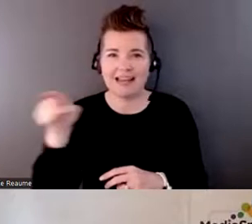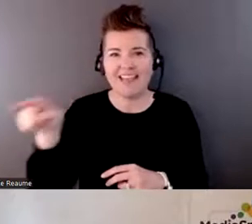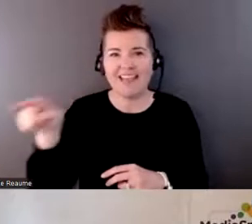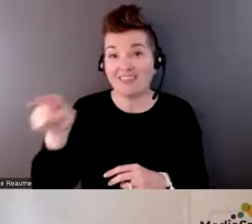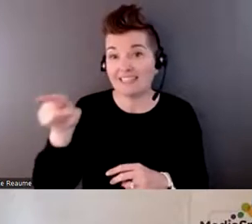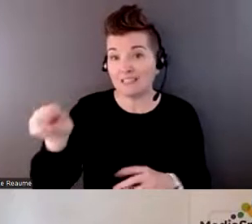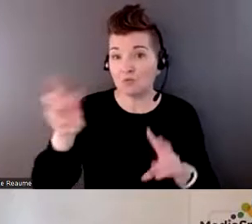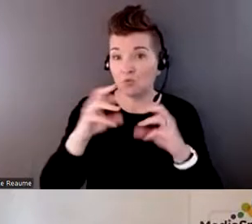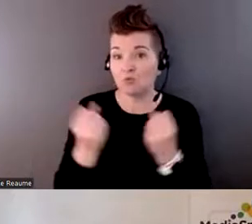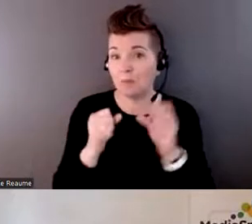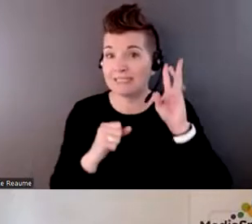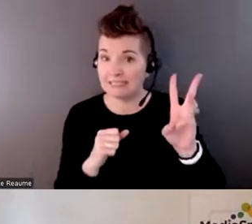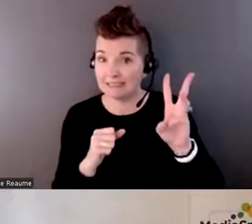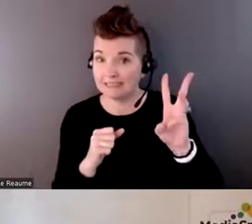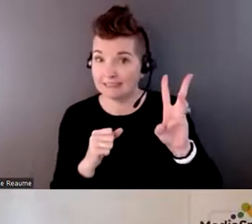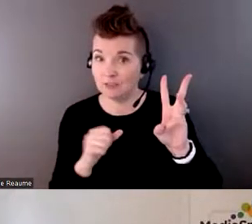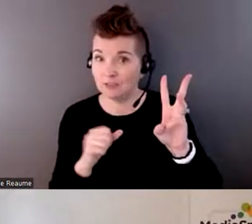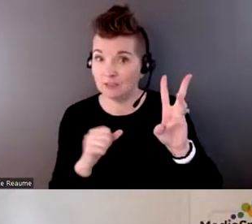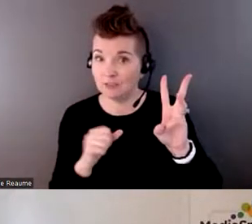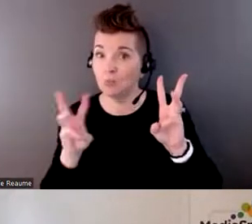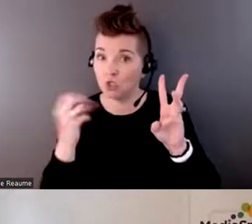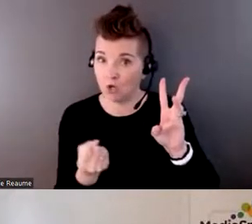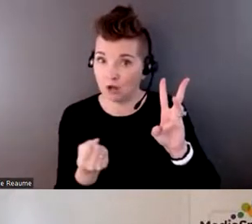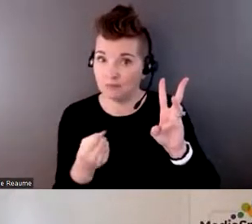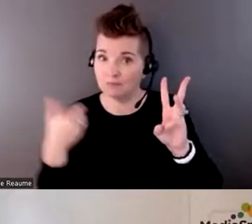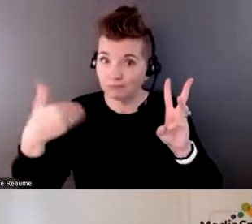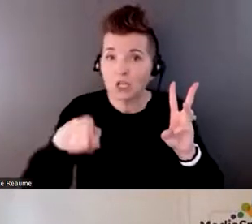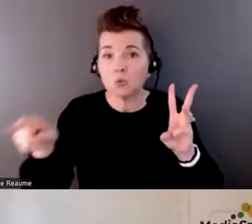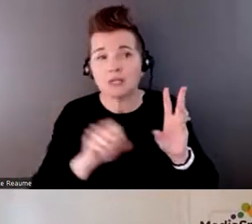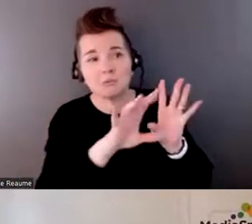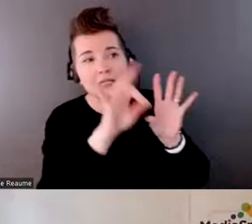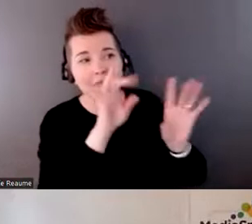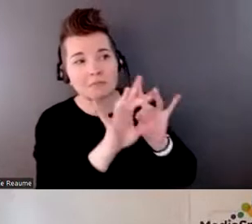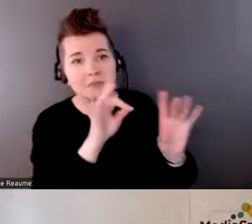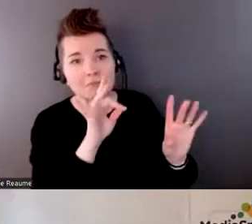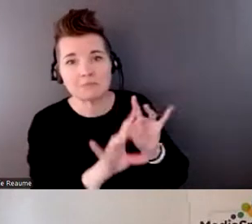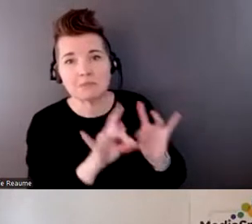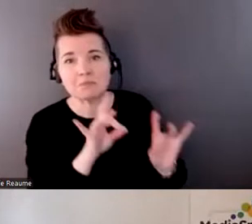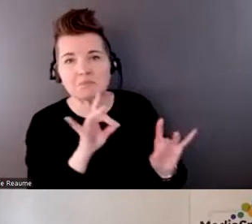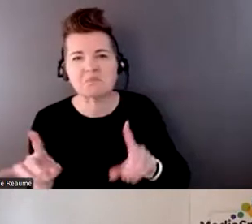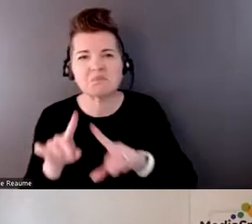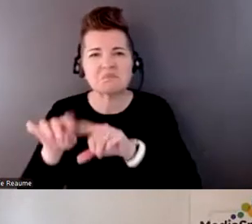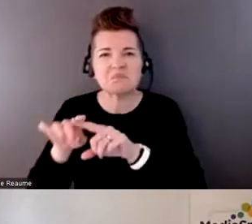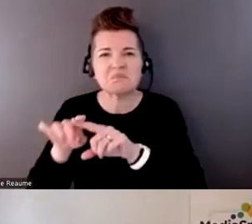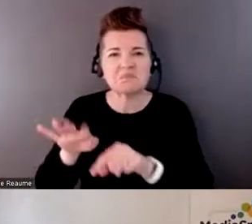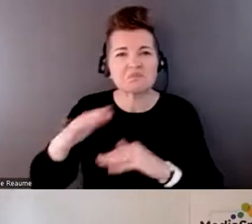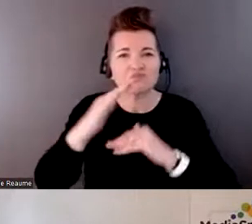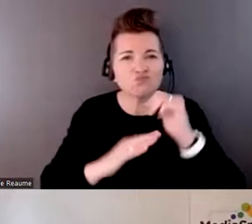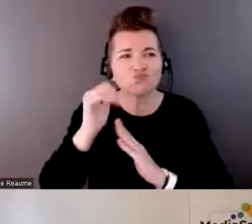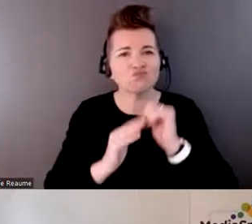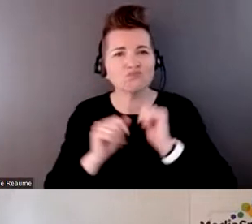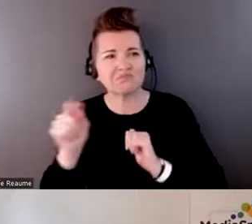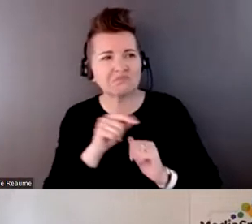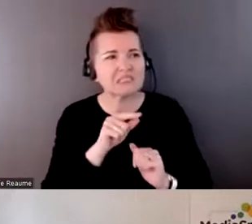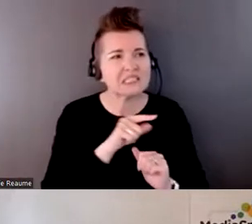sort of series of workshops, and you can kind of pick and choose, depending on your comfort level and where you feel